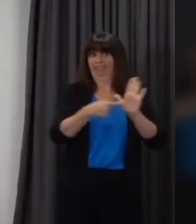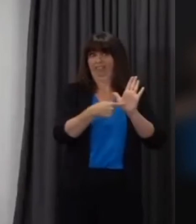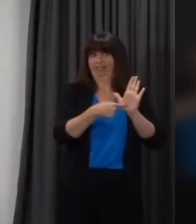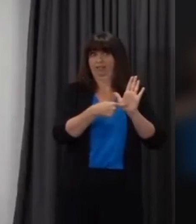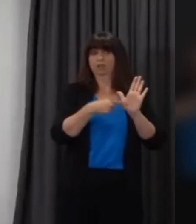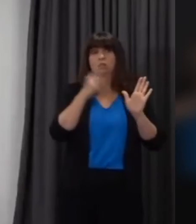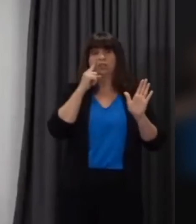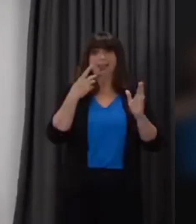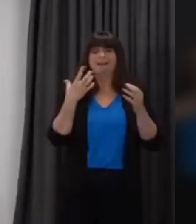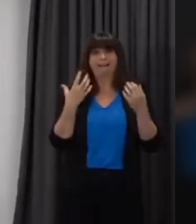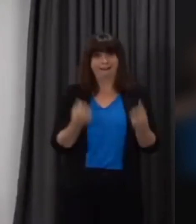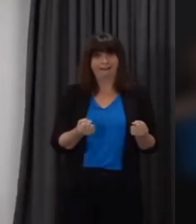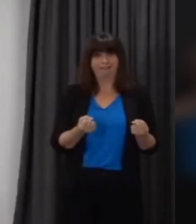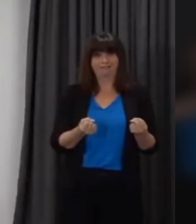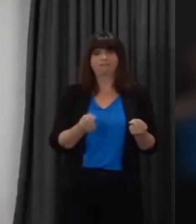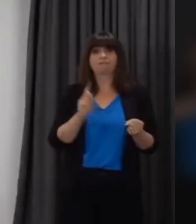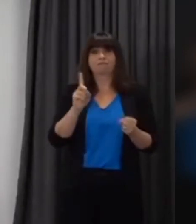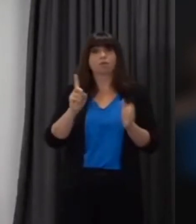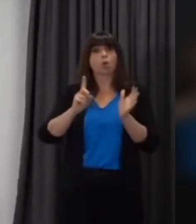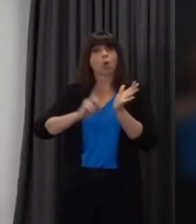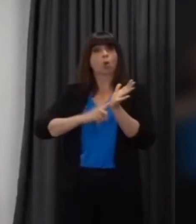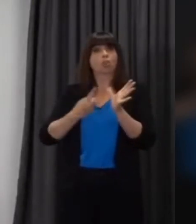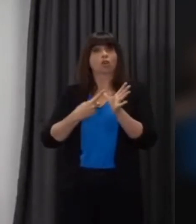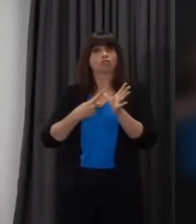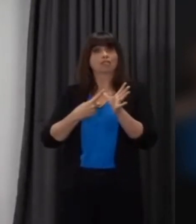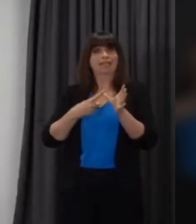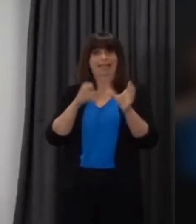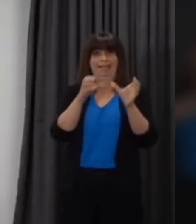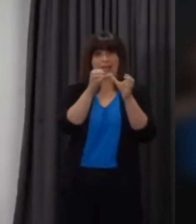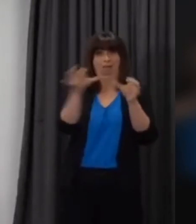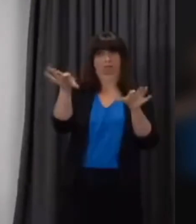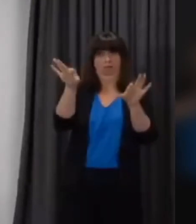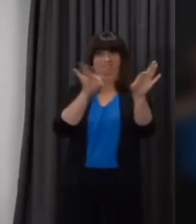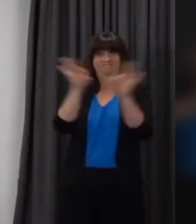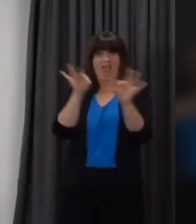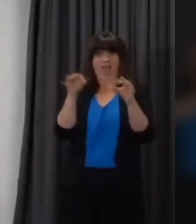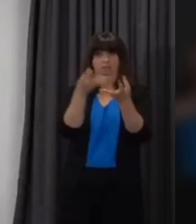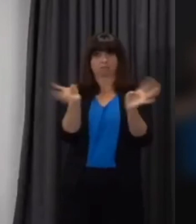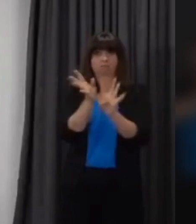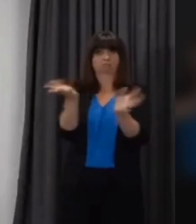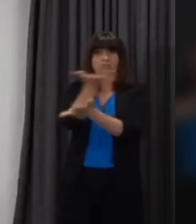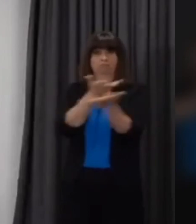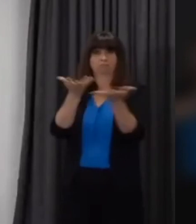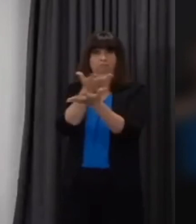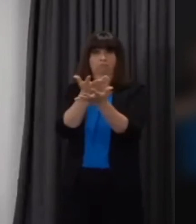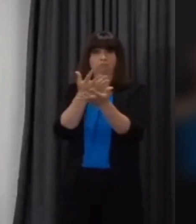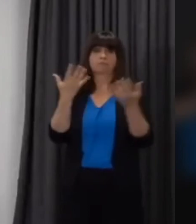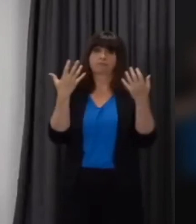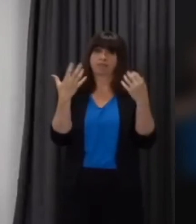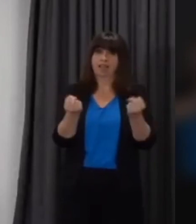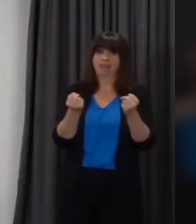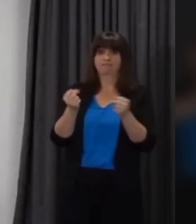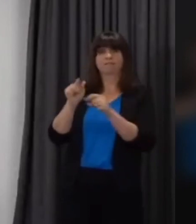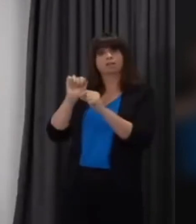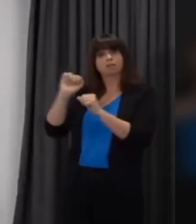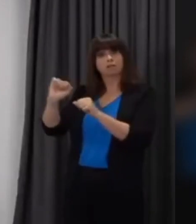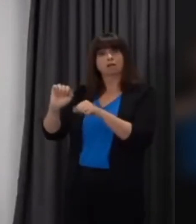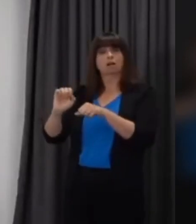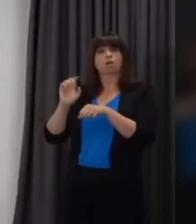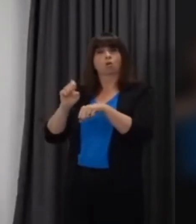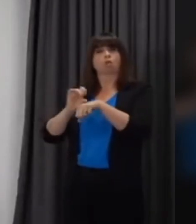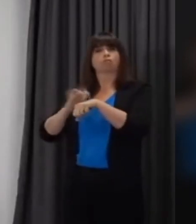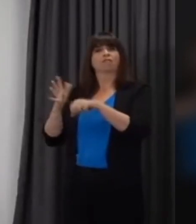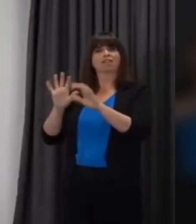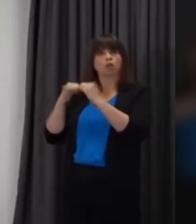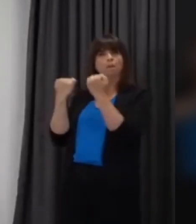middle tier group where our local authorities are represented. The professional body that represents the